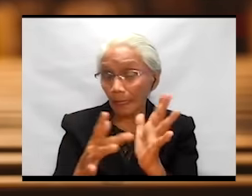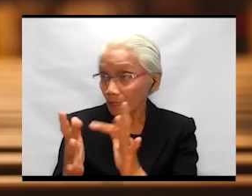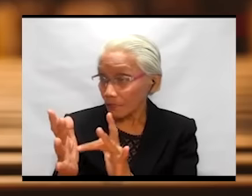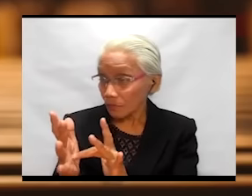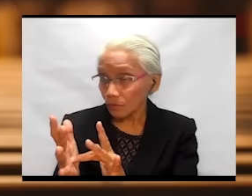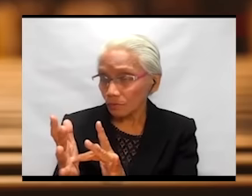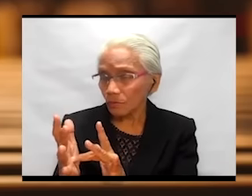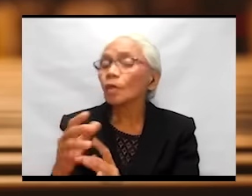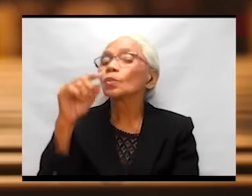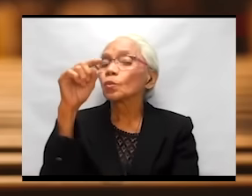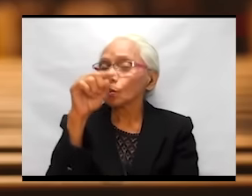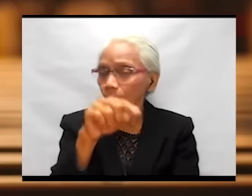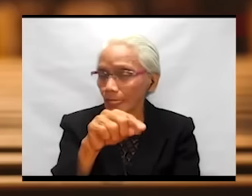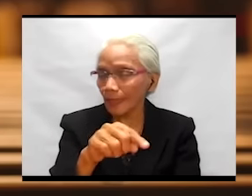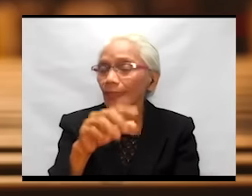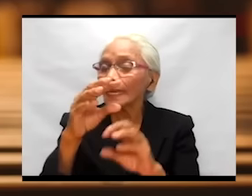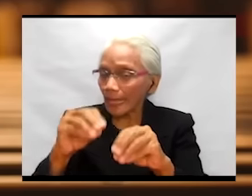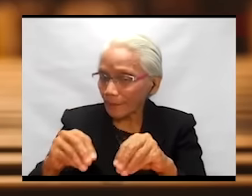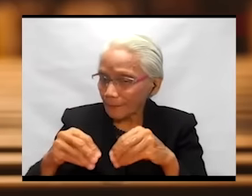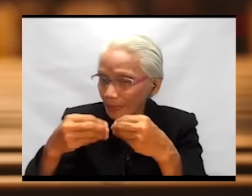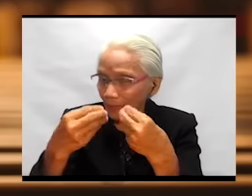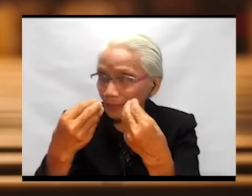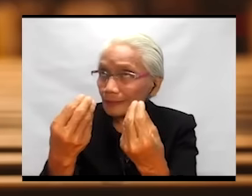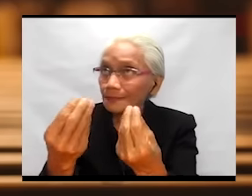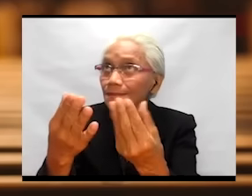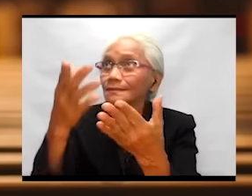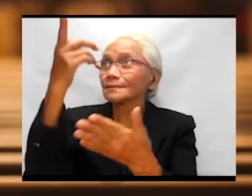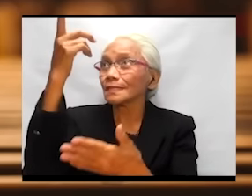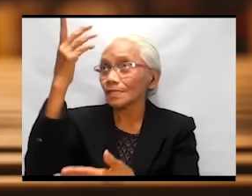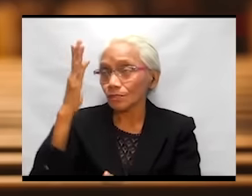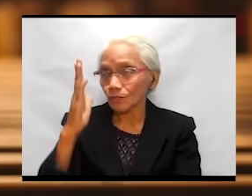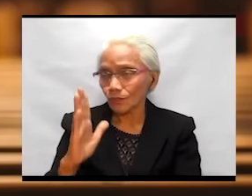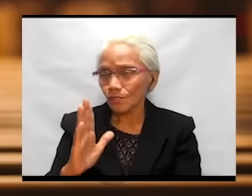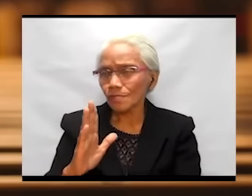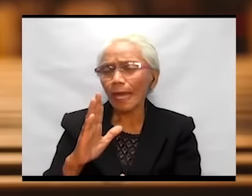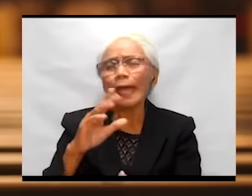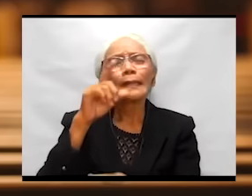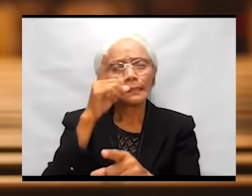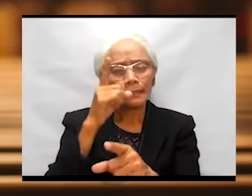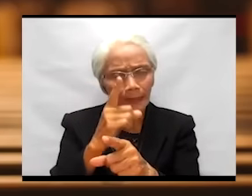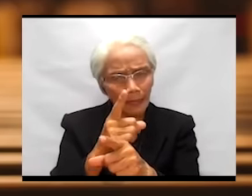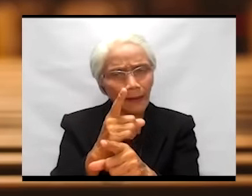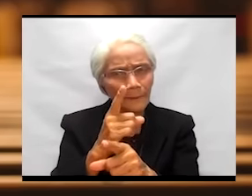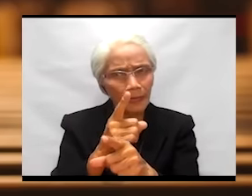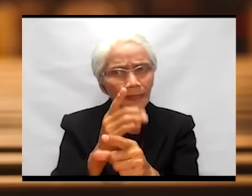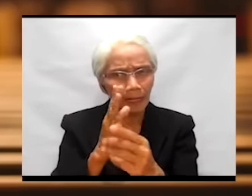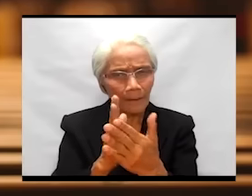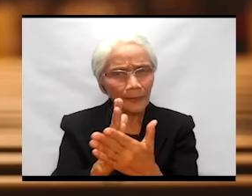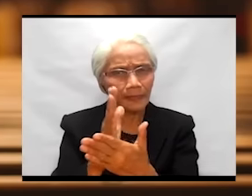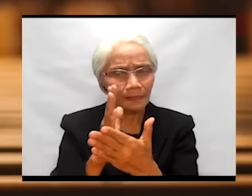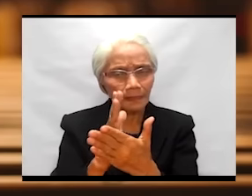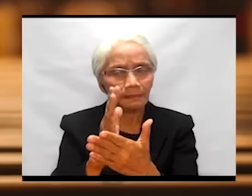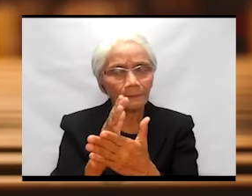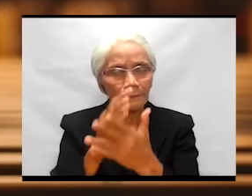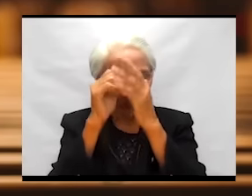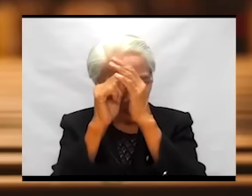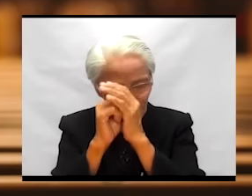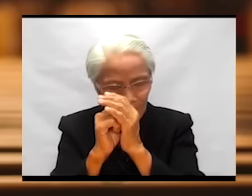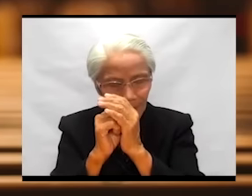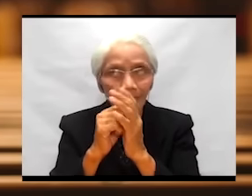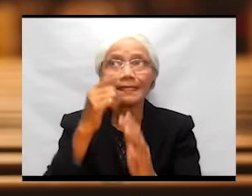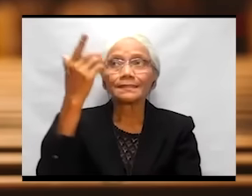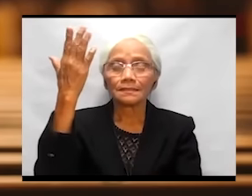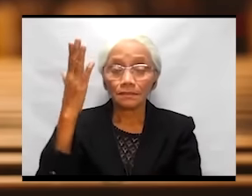kanya, doon niya nga naibigay sa Diyos ang karapat dapat na pagsamba sa Diyos,